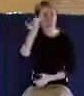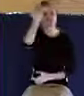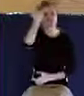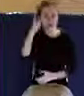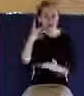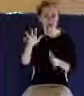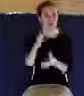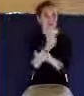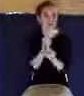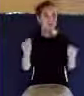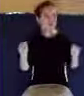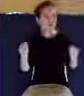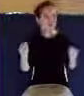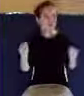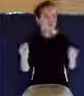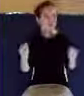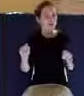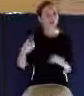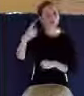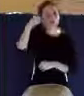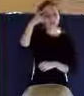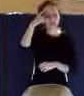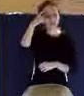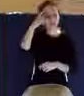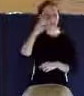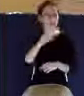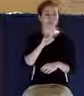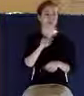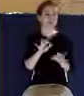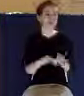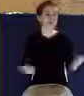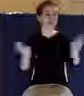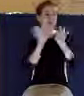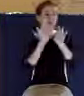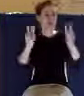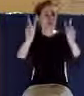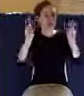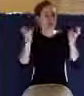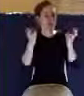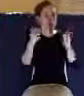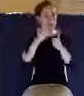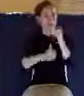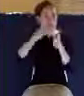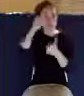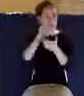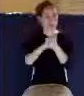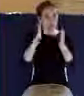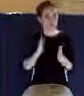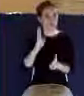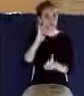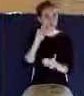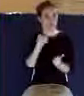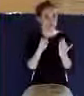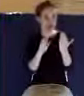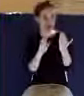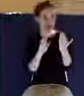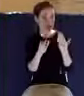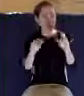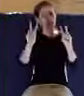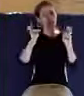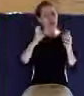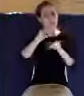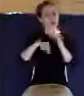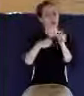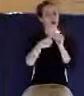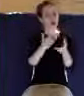I think this is one of the crucial issues that every believer will face, and that is the issue of assurance, getting